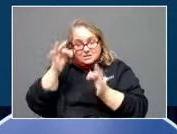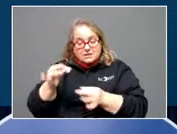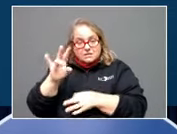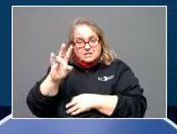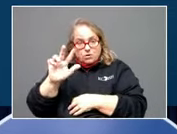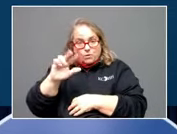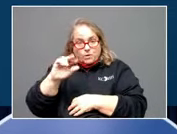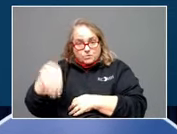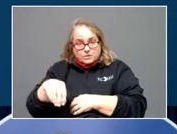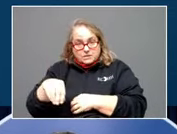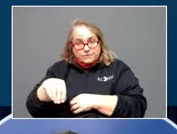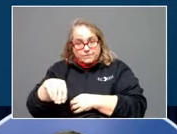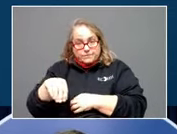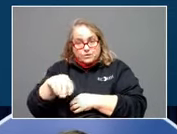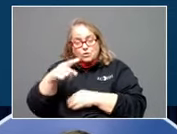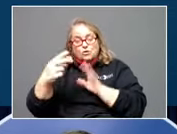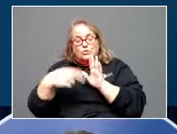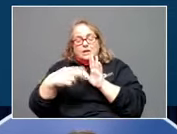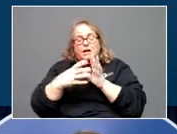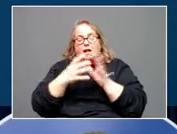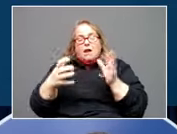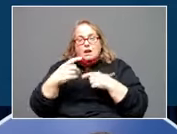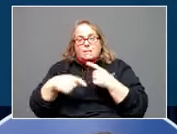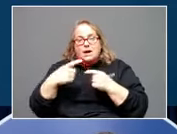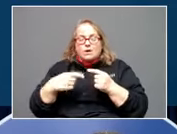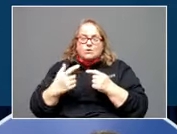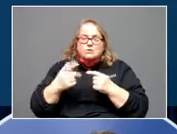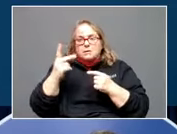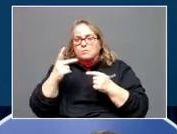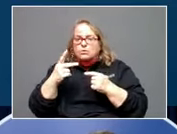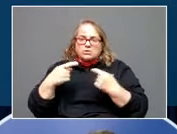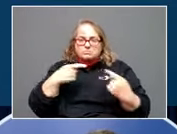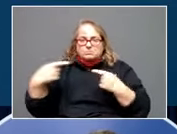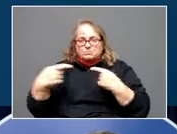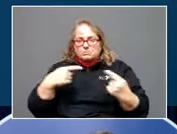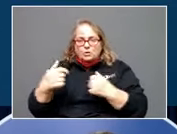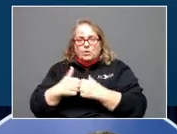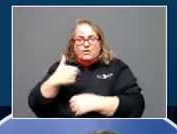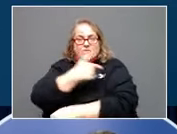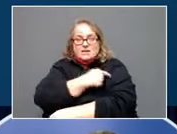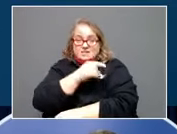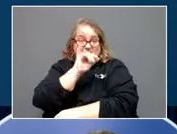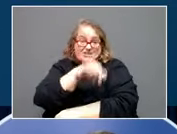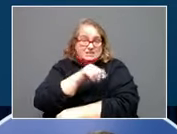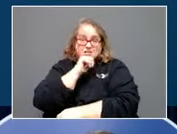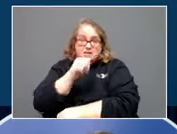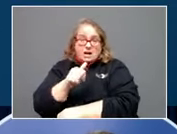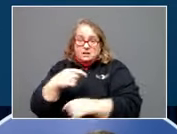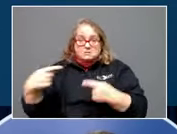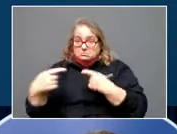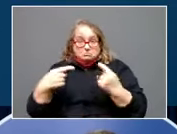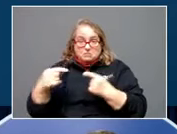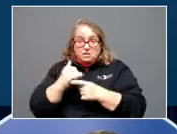You know, you read a lot about divisiveness around vaccines. That is not divisive. That's three-quarters